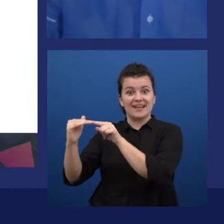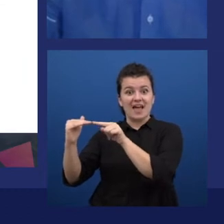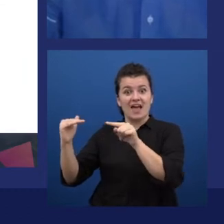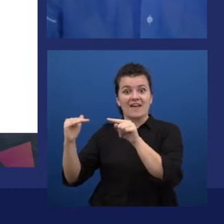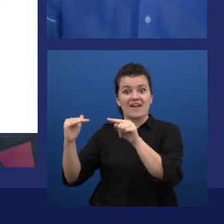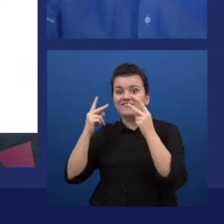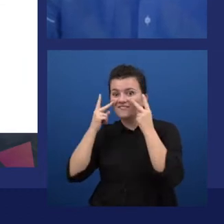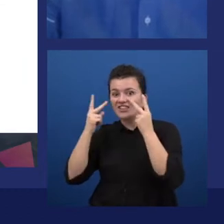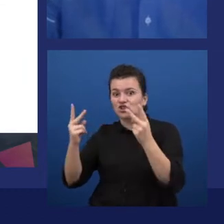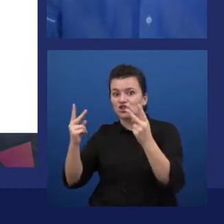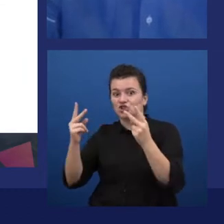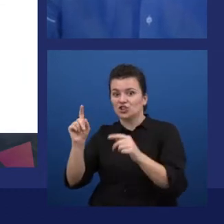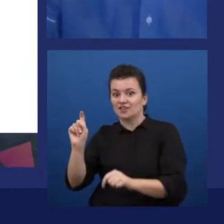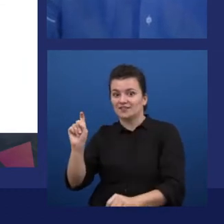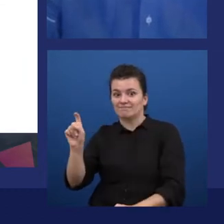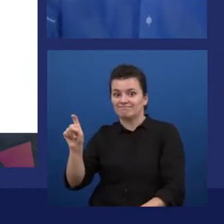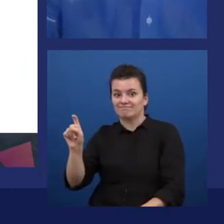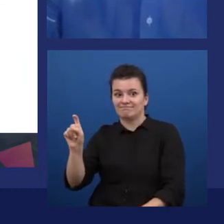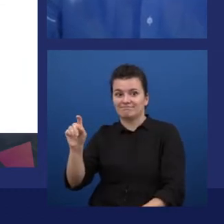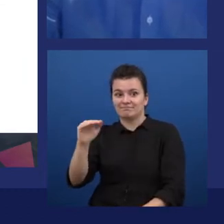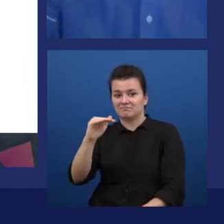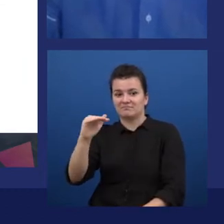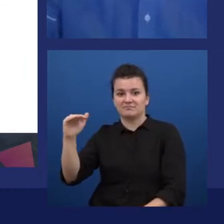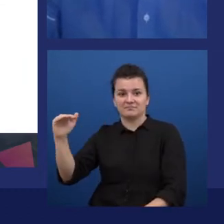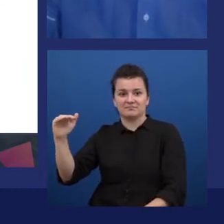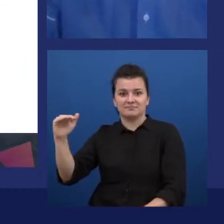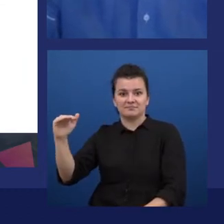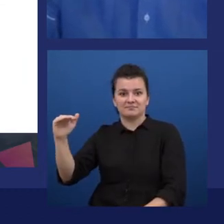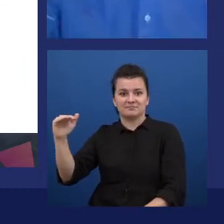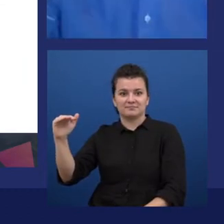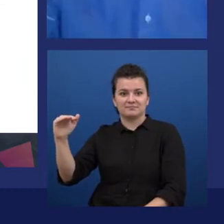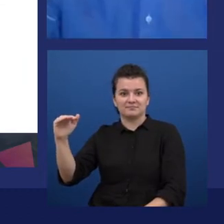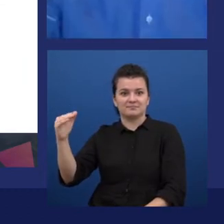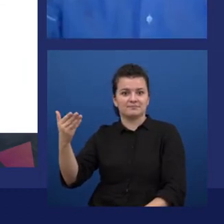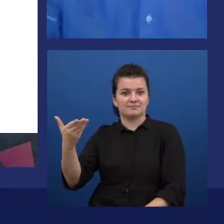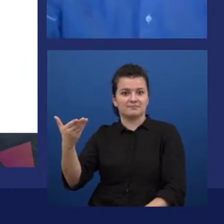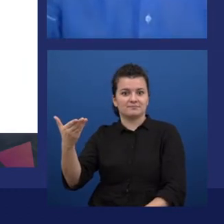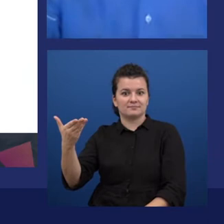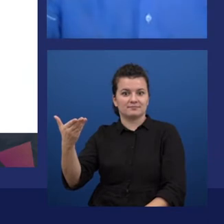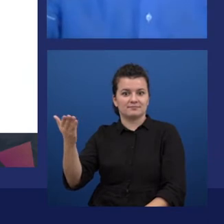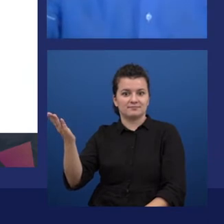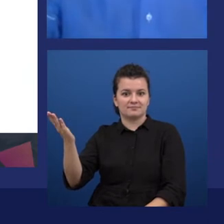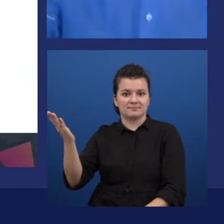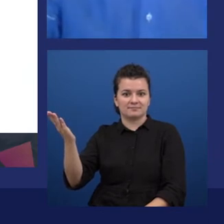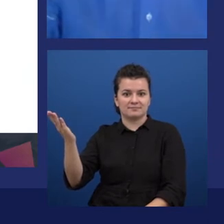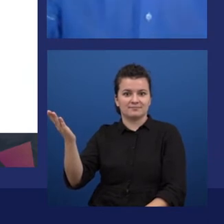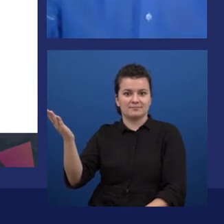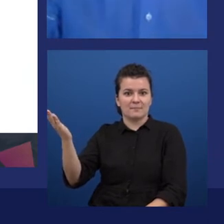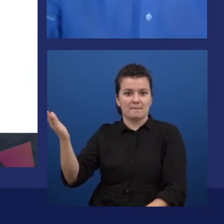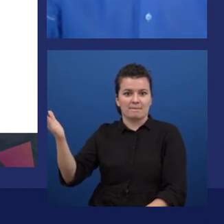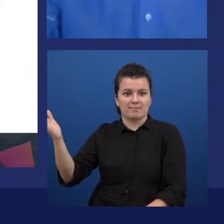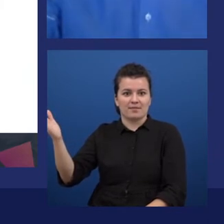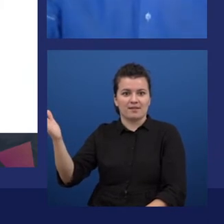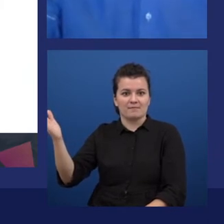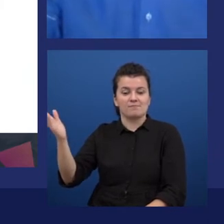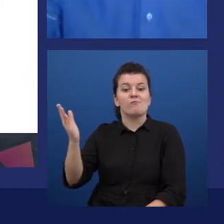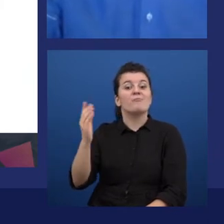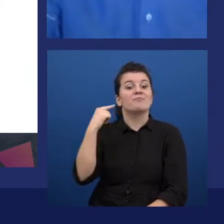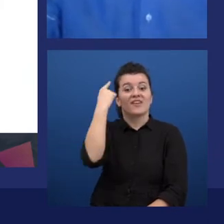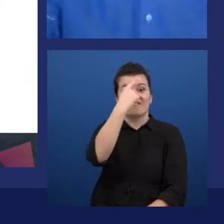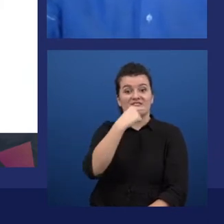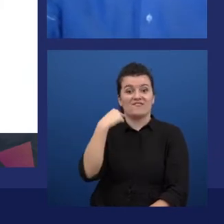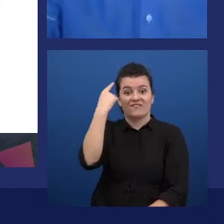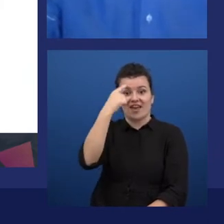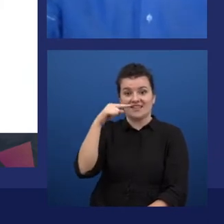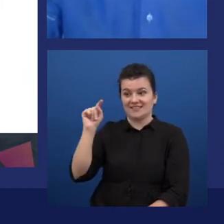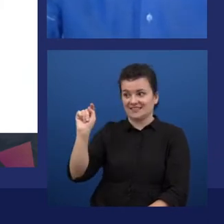okay? And all the different services are available in here. So click on face and you will have the possibility to understand